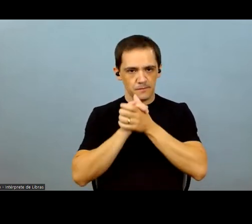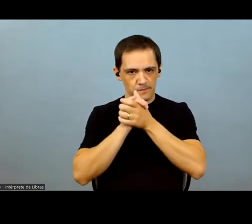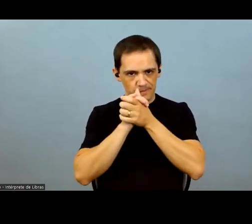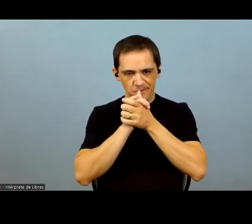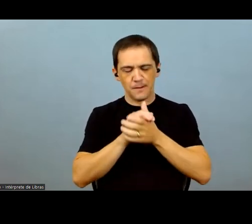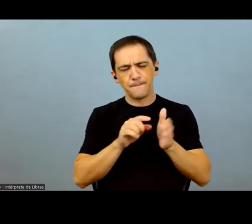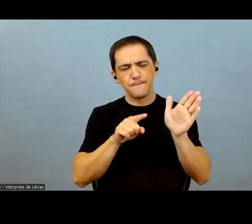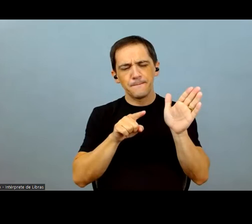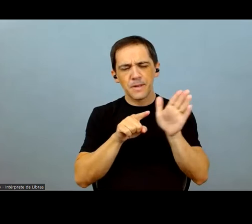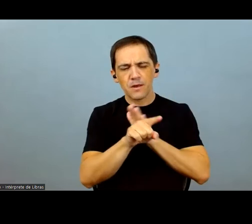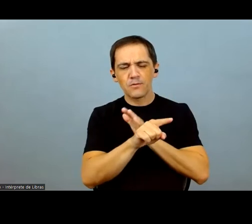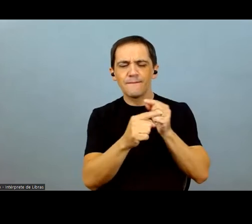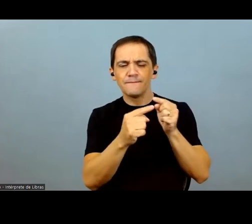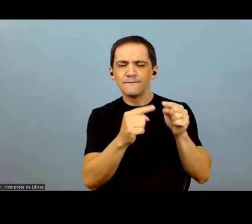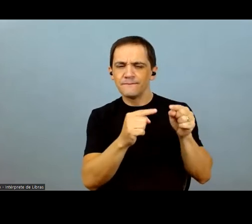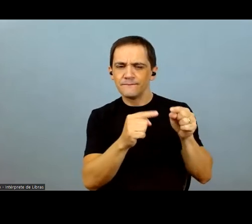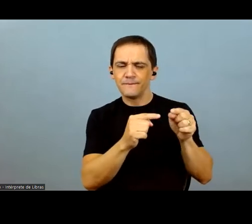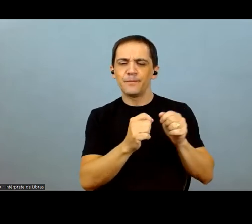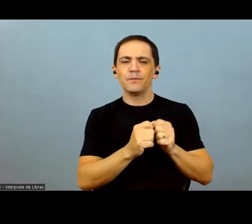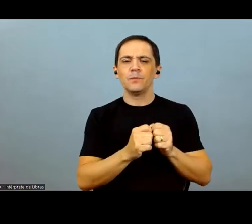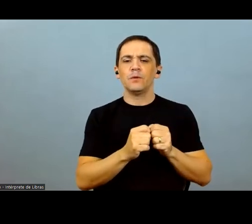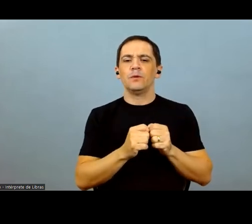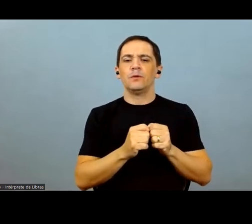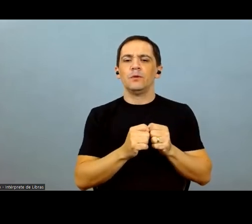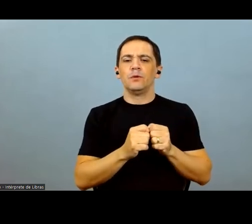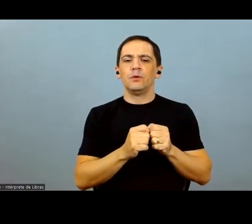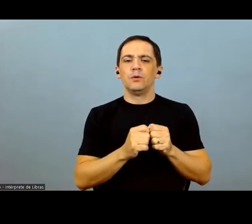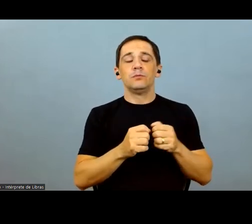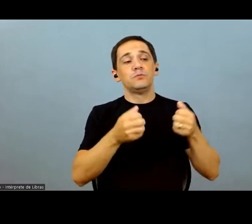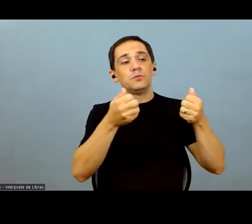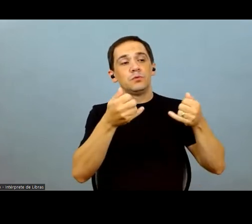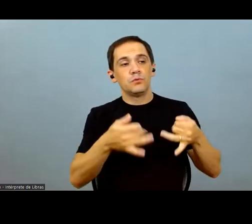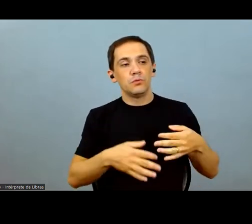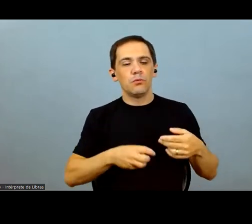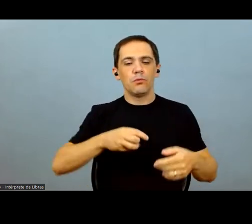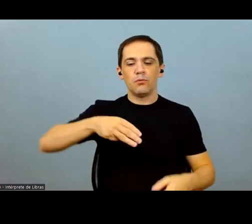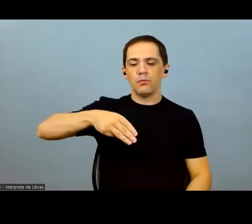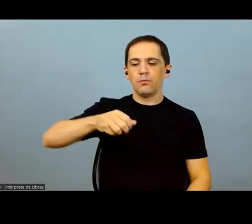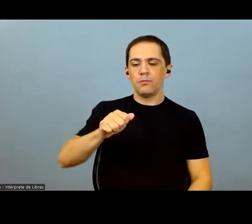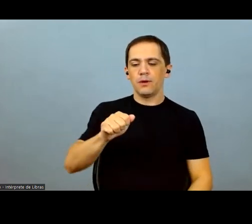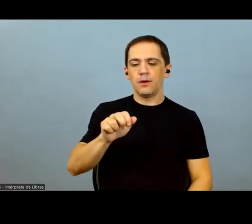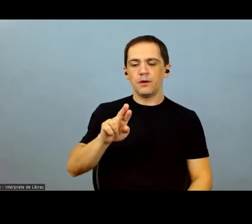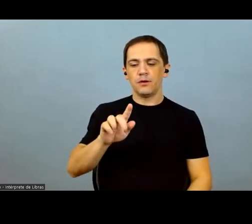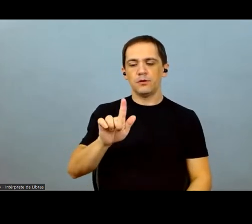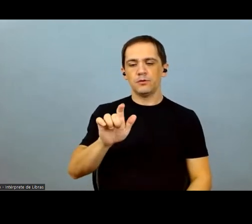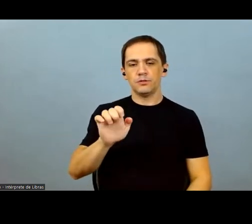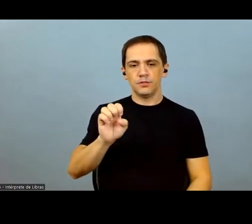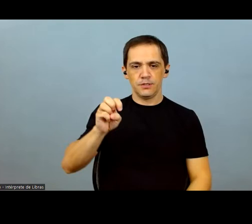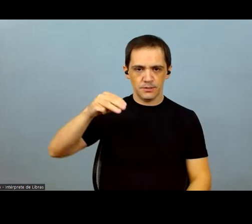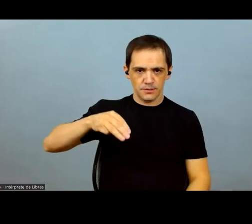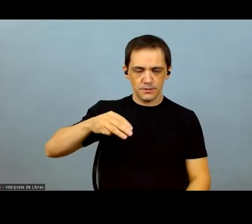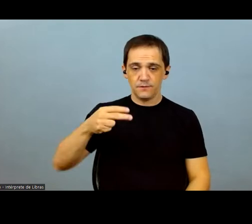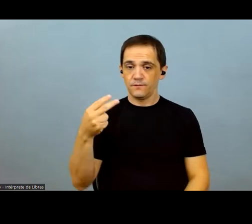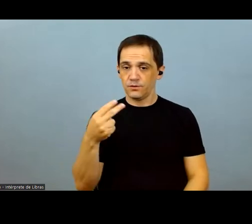Jeline. I have a question. It's more of a provocation, in fact. When you talk about the 22 margins,